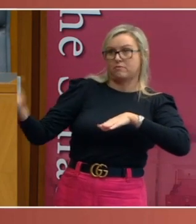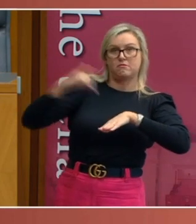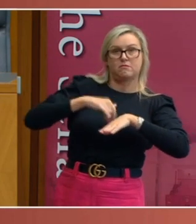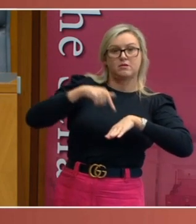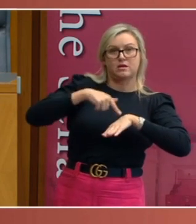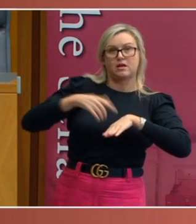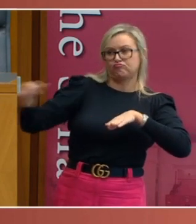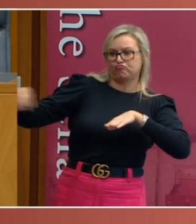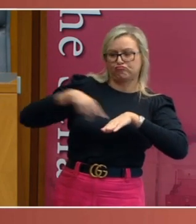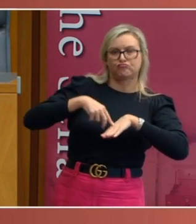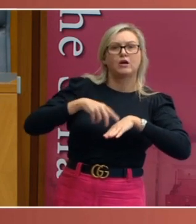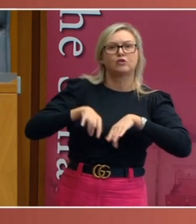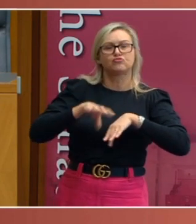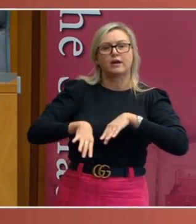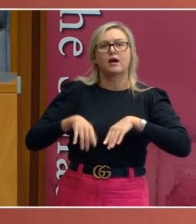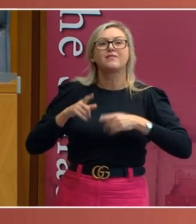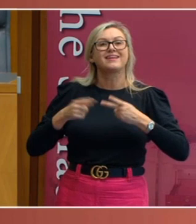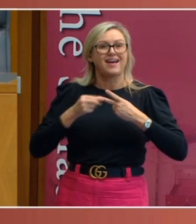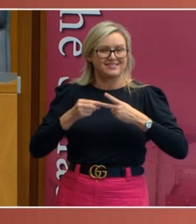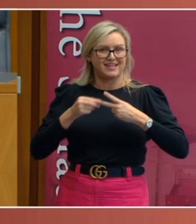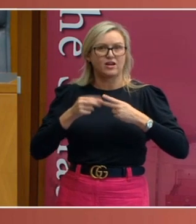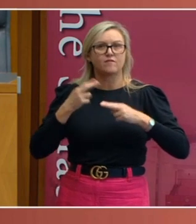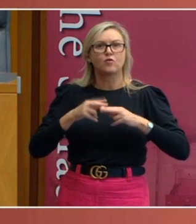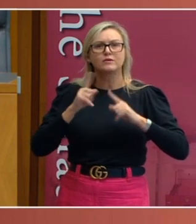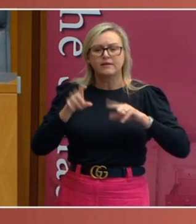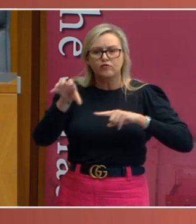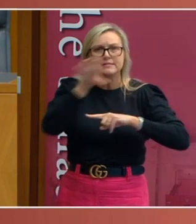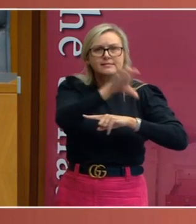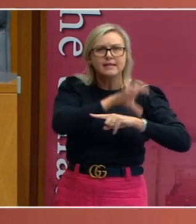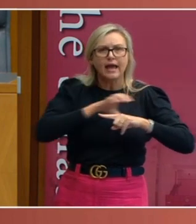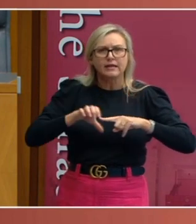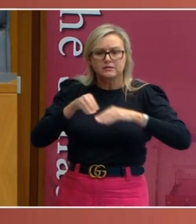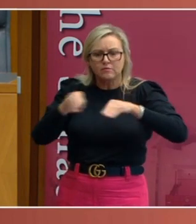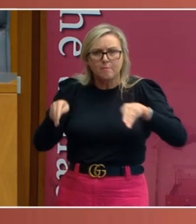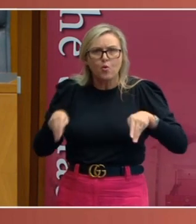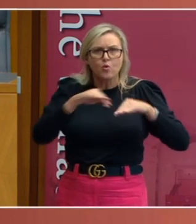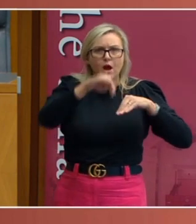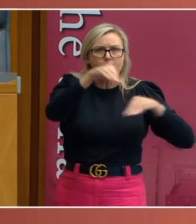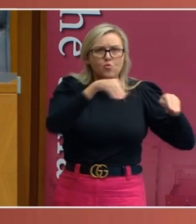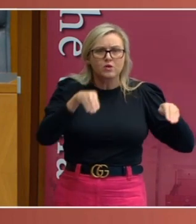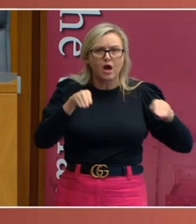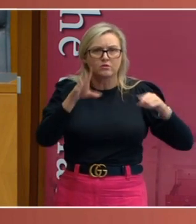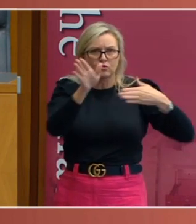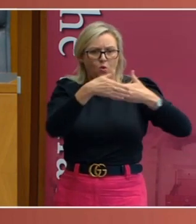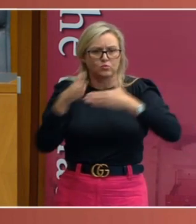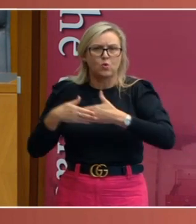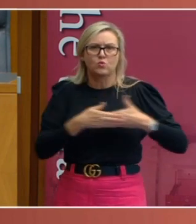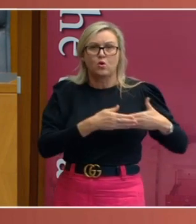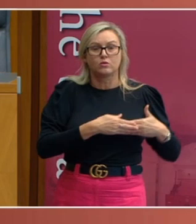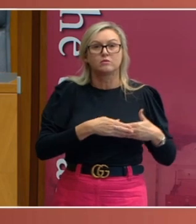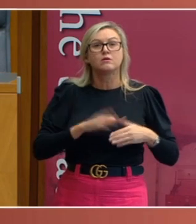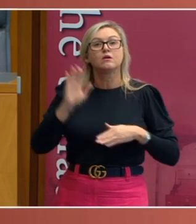layer of protection was the borders between the states. Soldiers returning home from war were